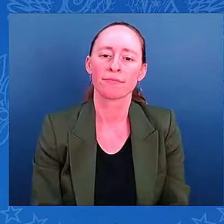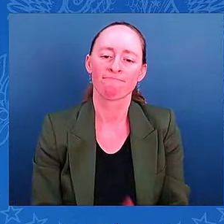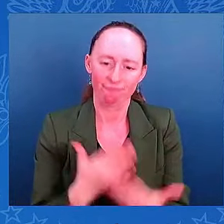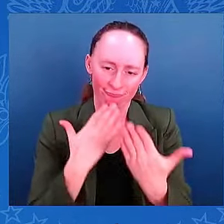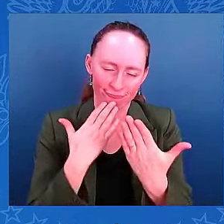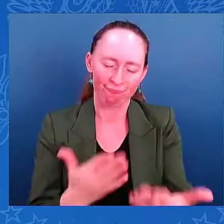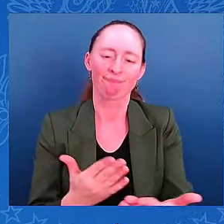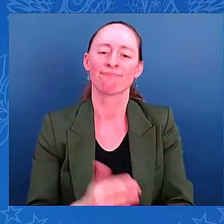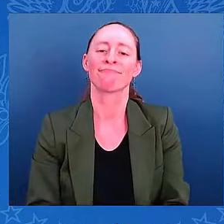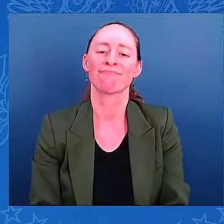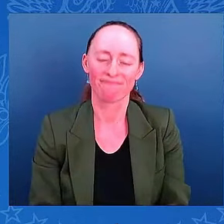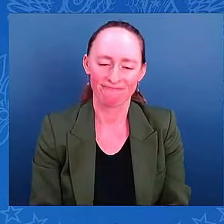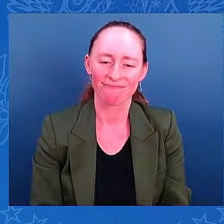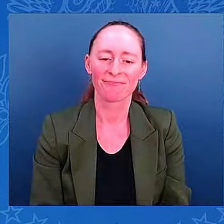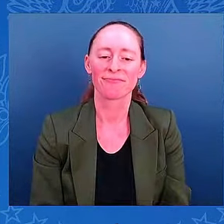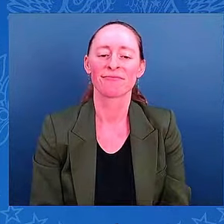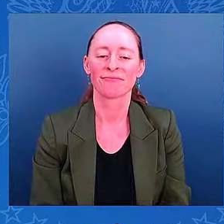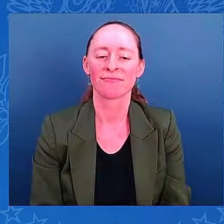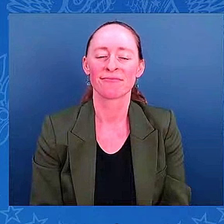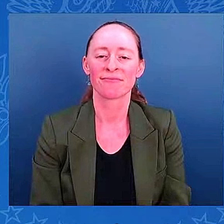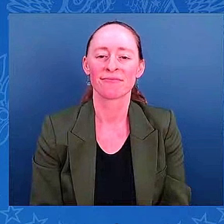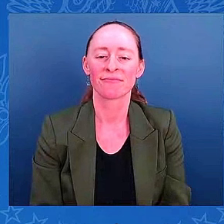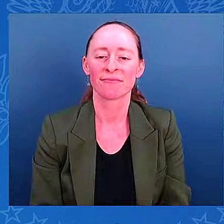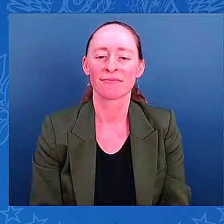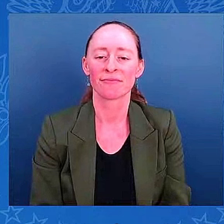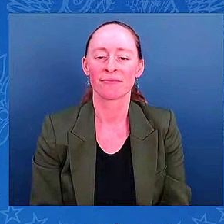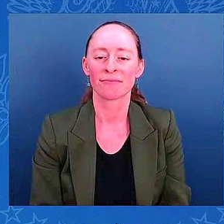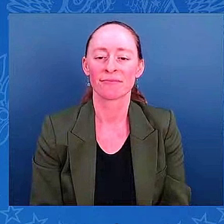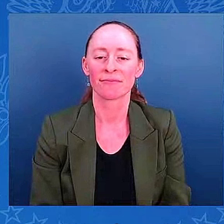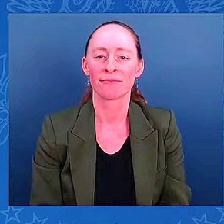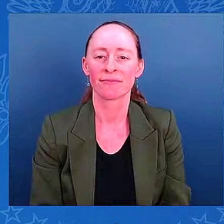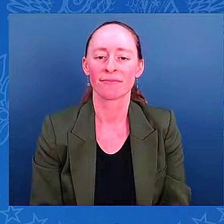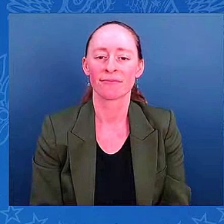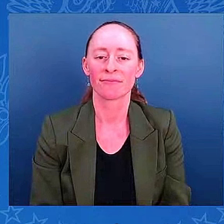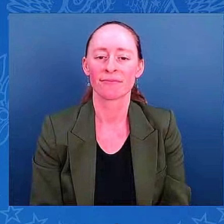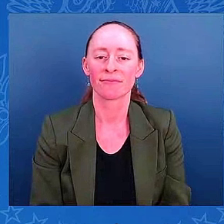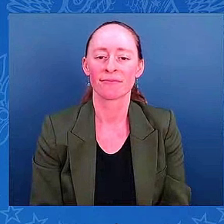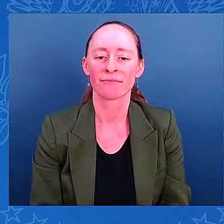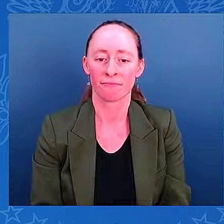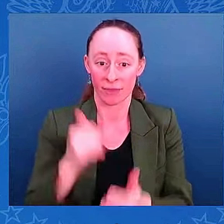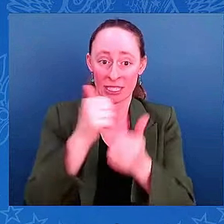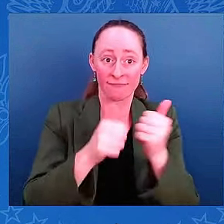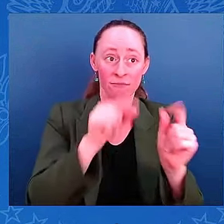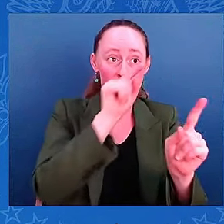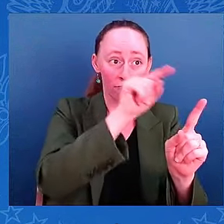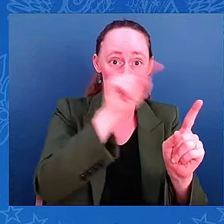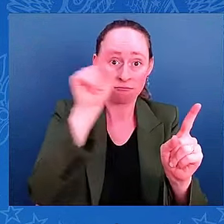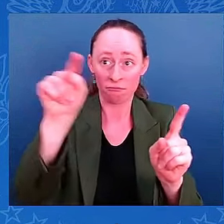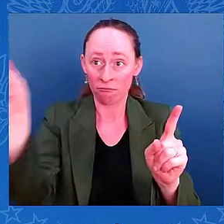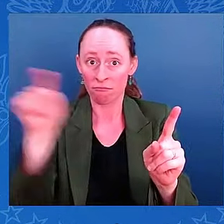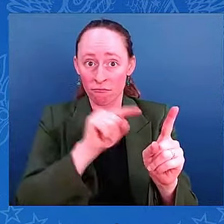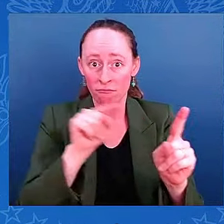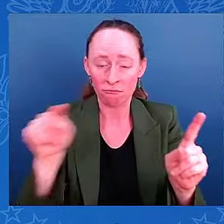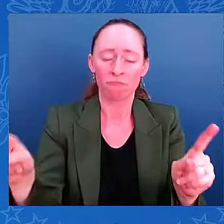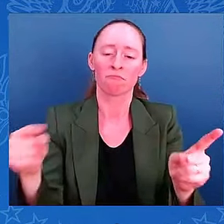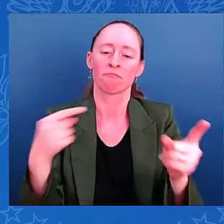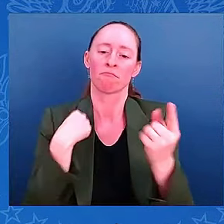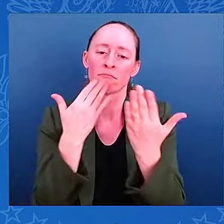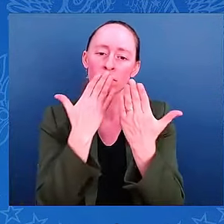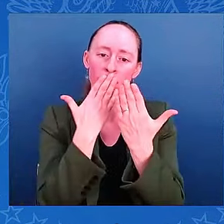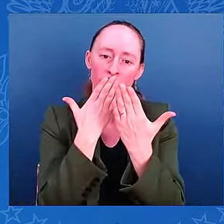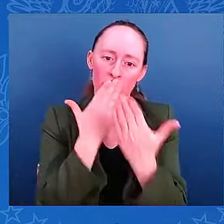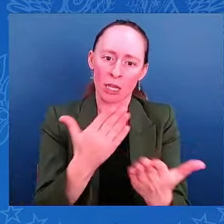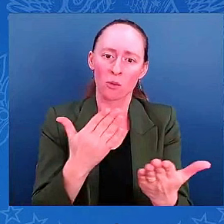To each of the dedicated professionals on this screen, we are truly in your debt and in debt to your teams for what they are doing right now